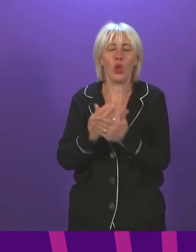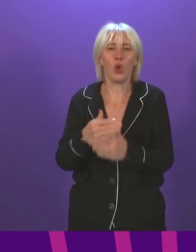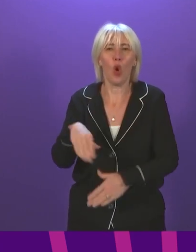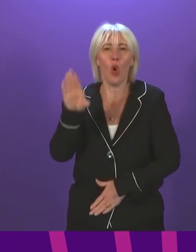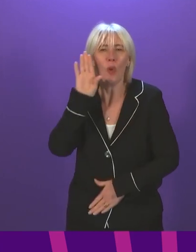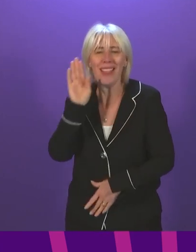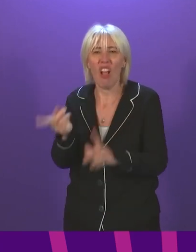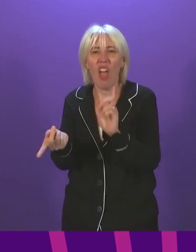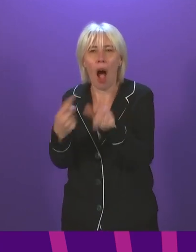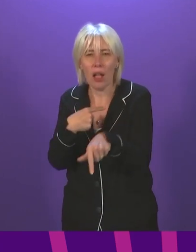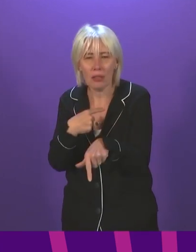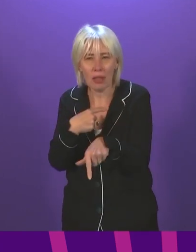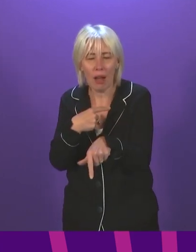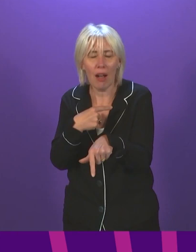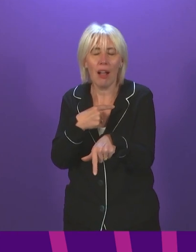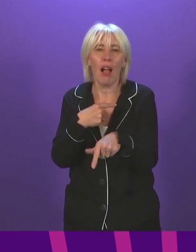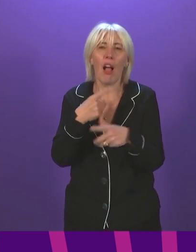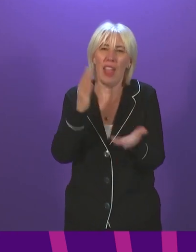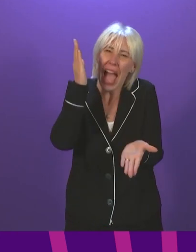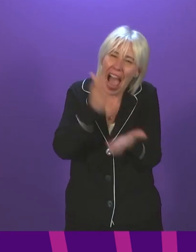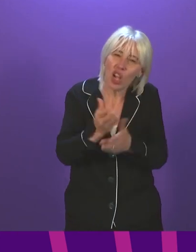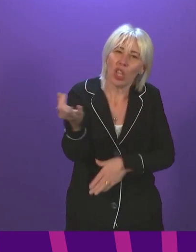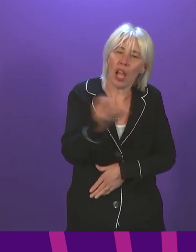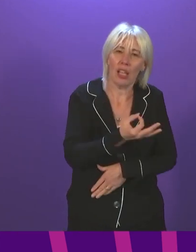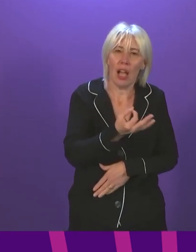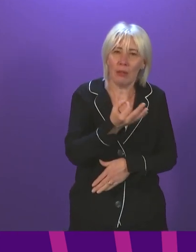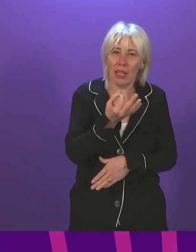to the question that was actually asked?